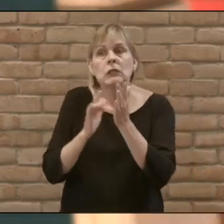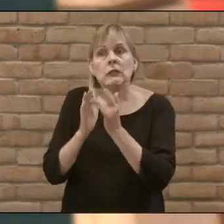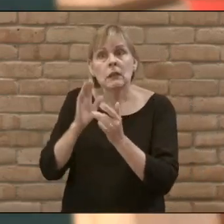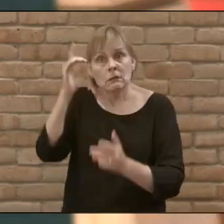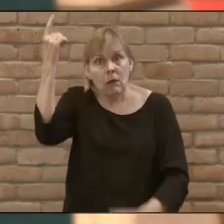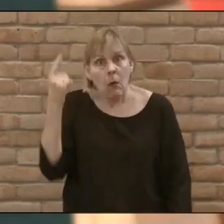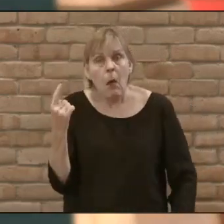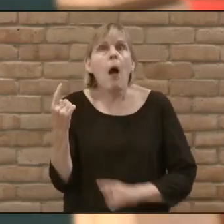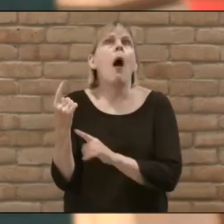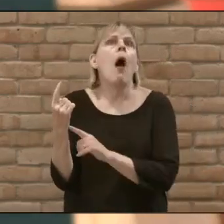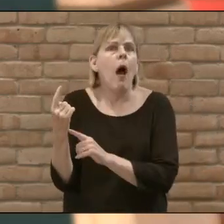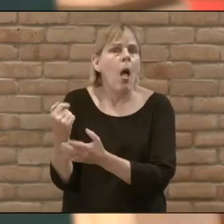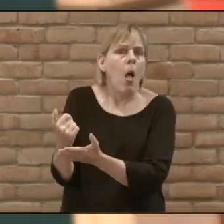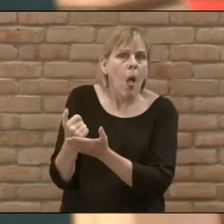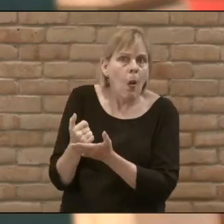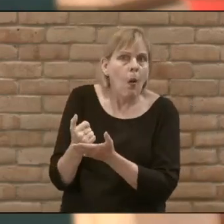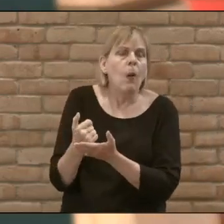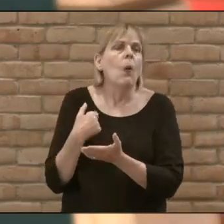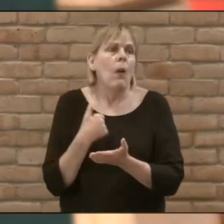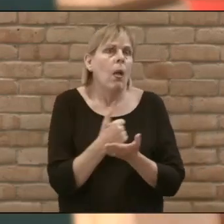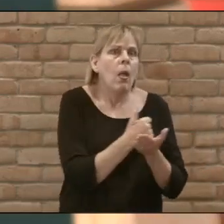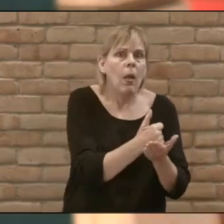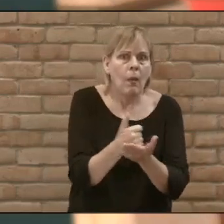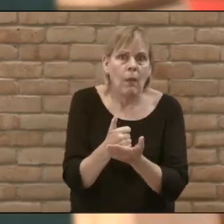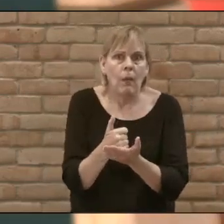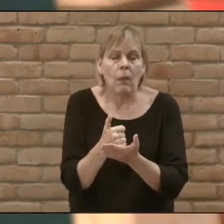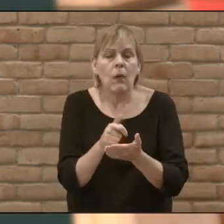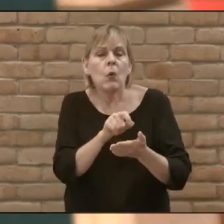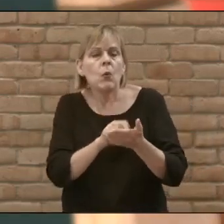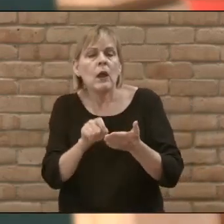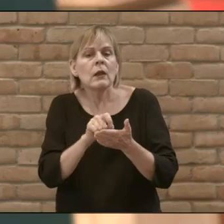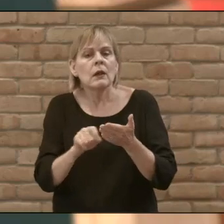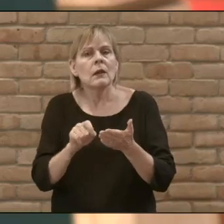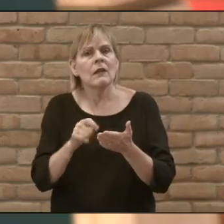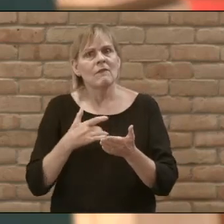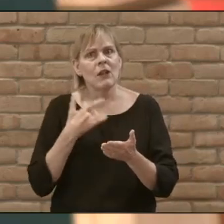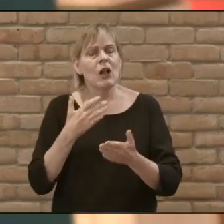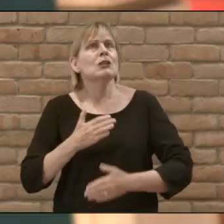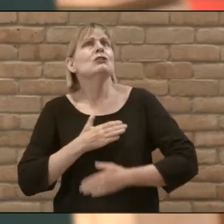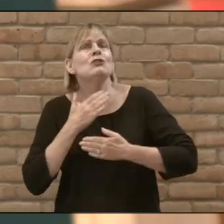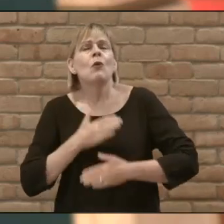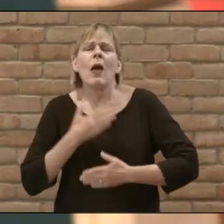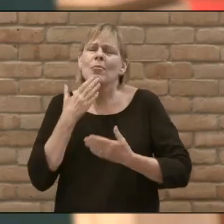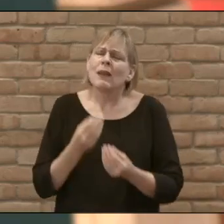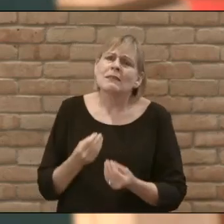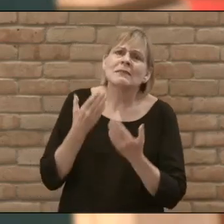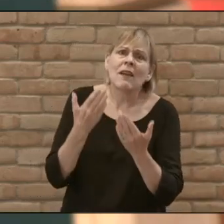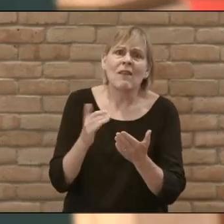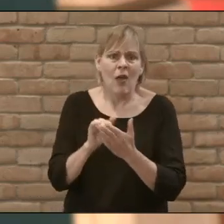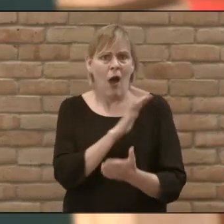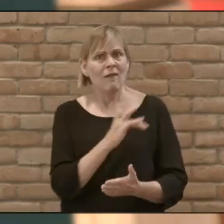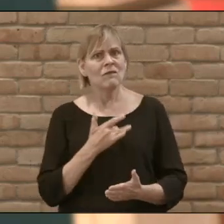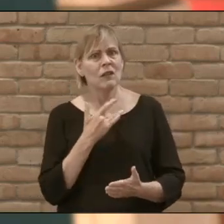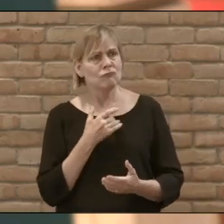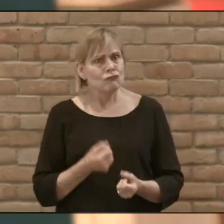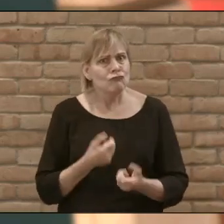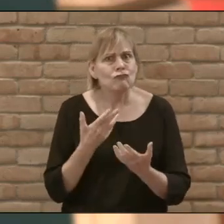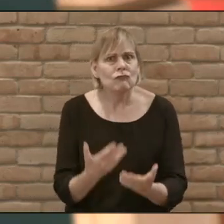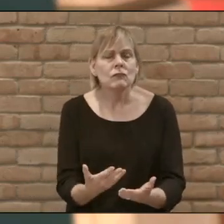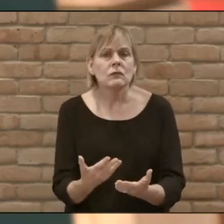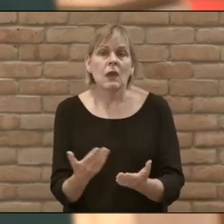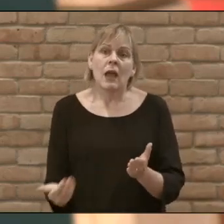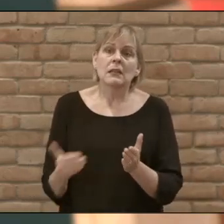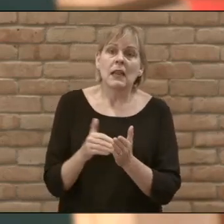And all our giving, as Paul writes Is done in a spirit of joy and thanksgiving And so as we give